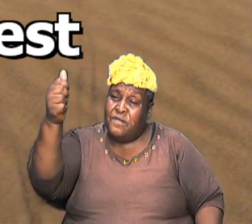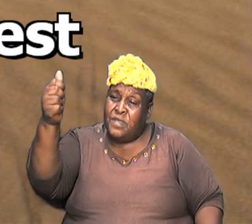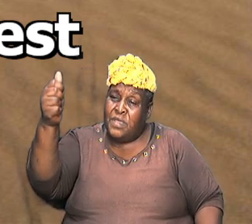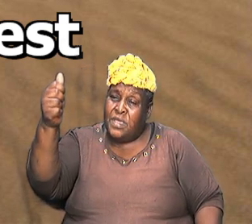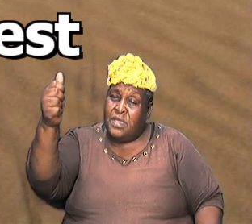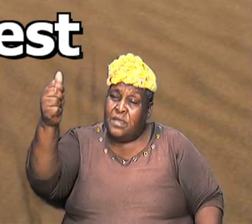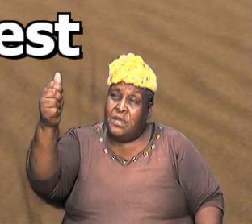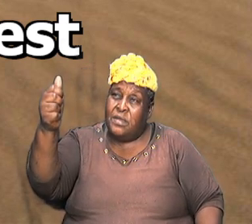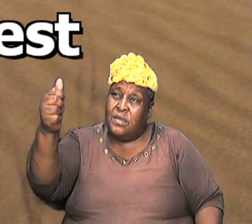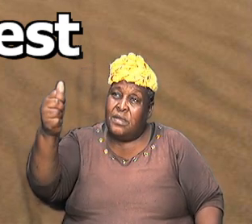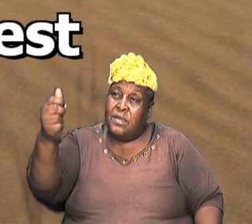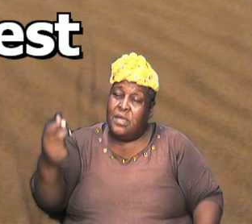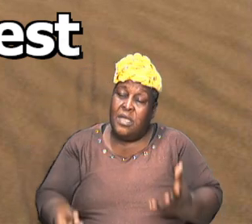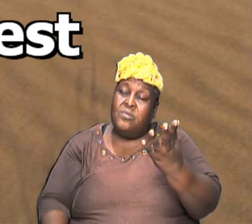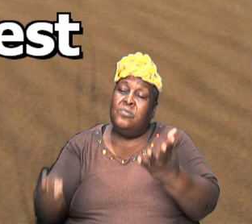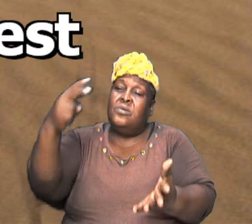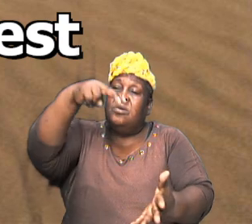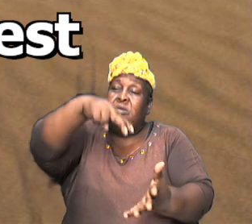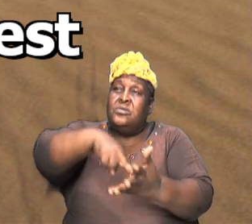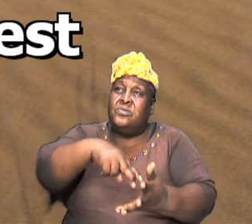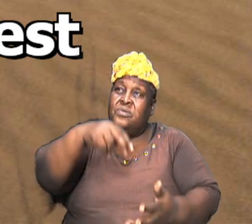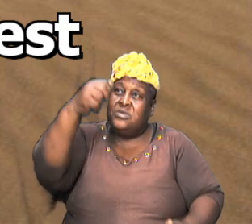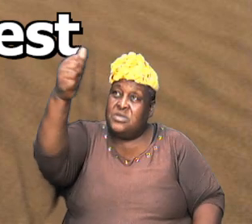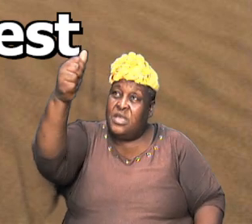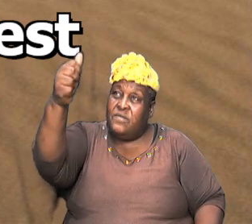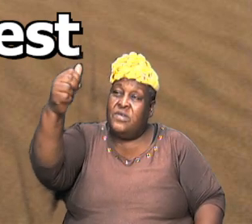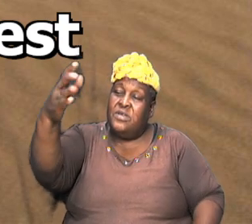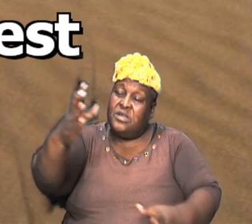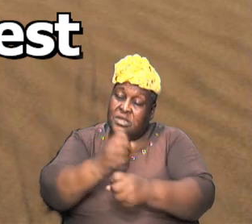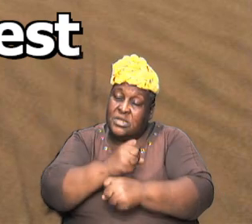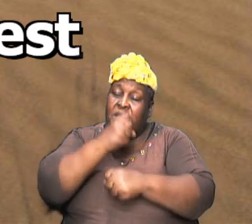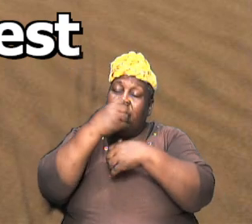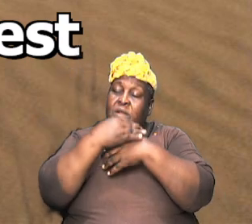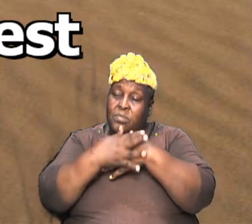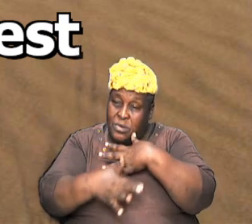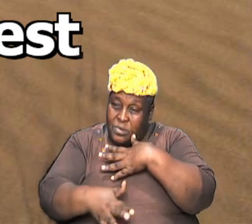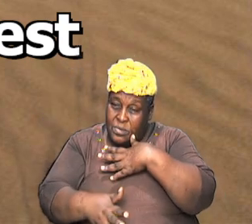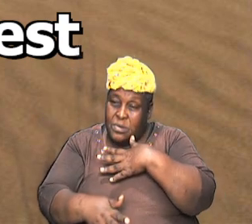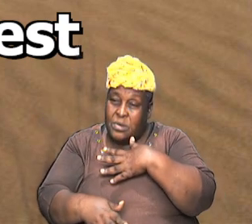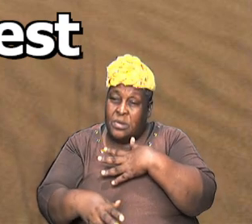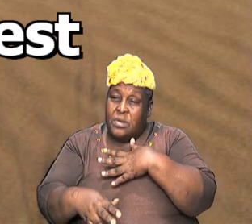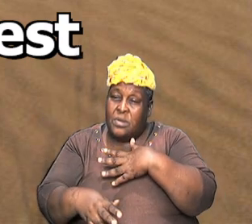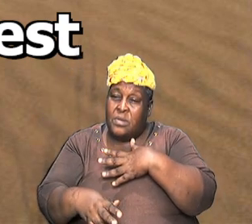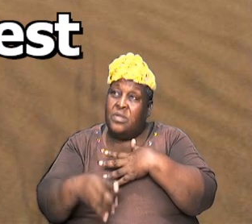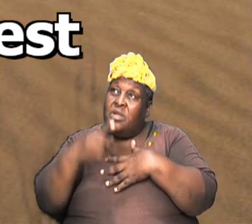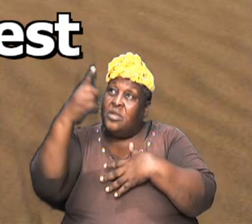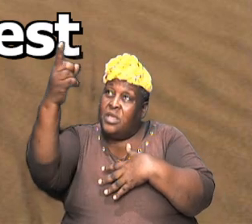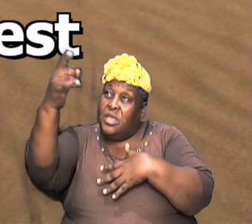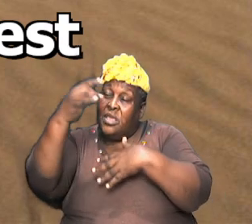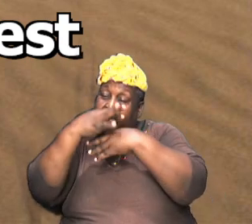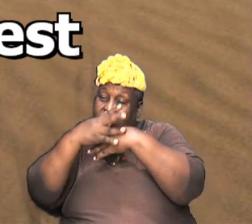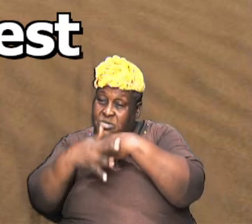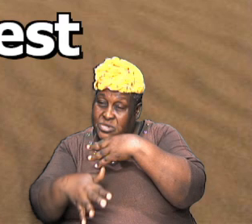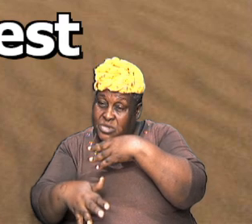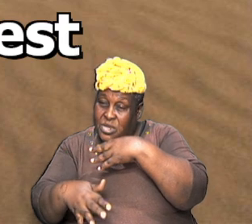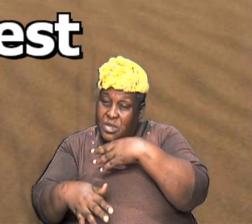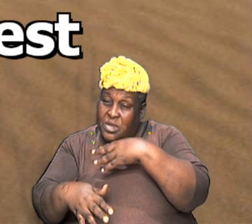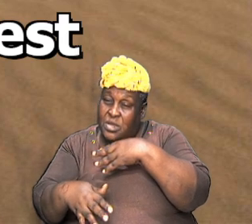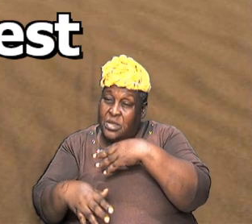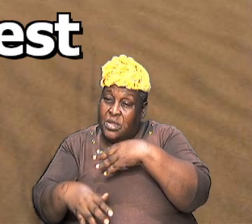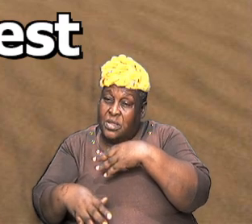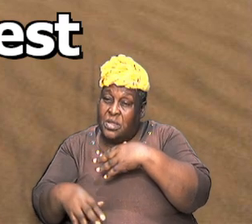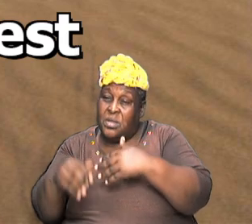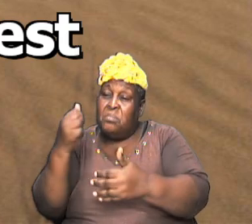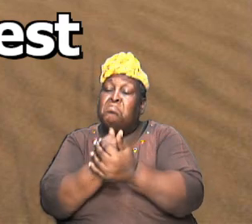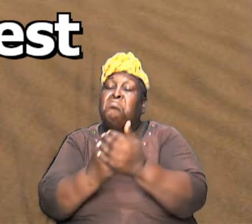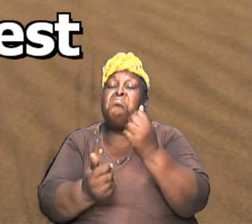and then resurrect himself and take the blood that he shed in the rule of